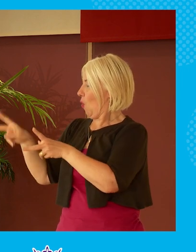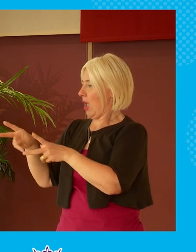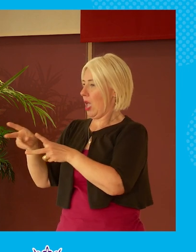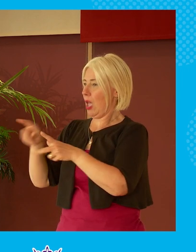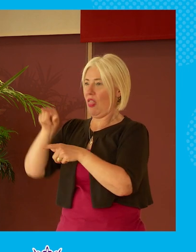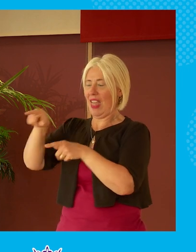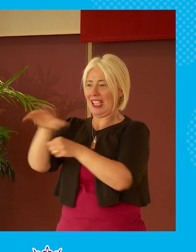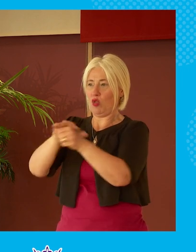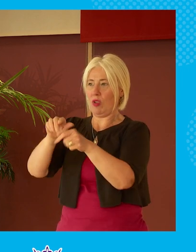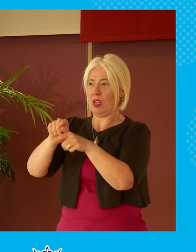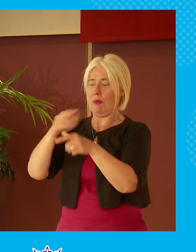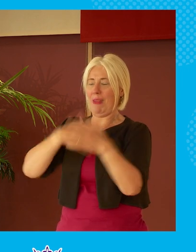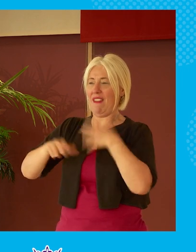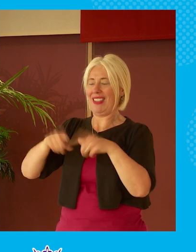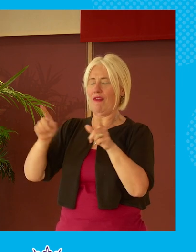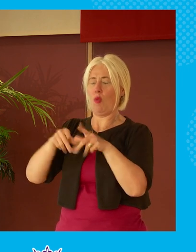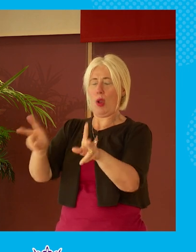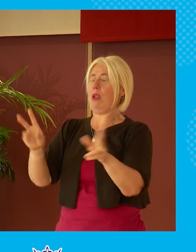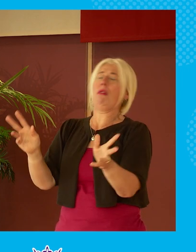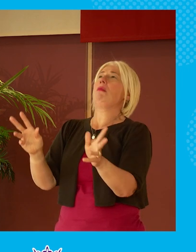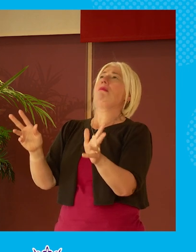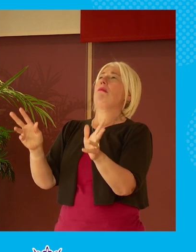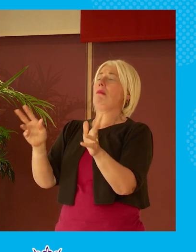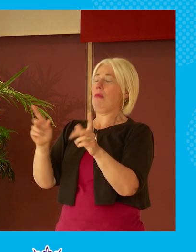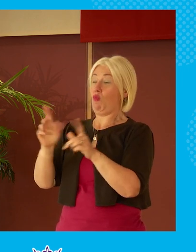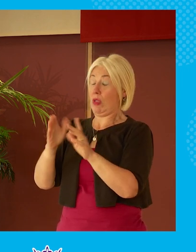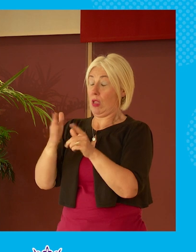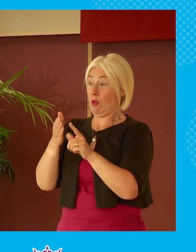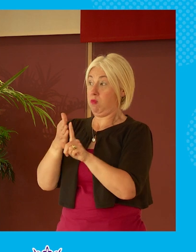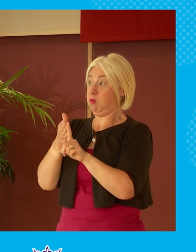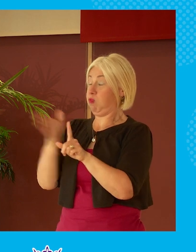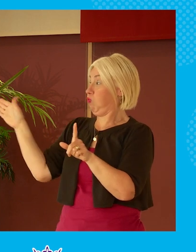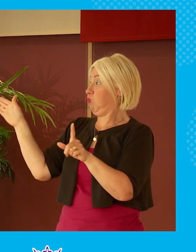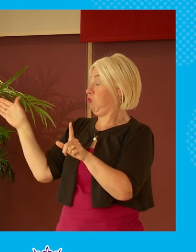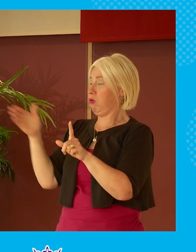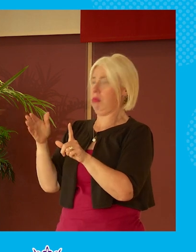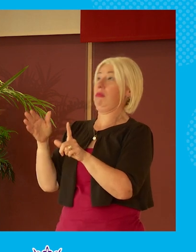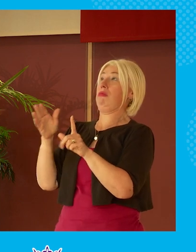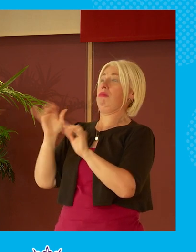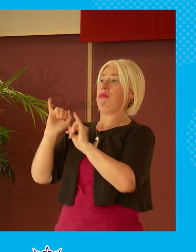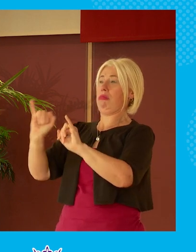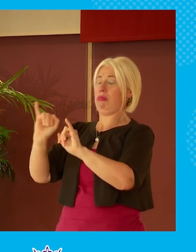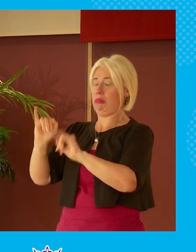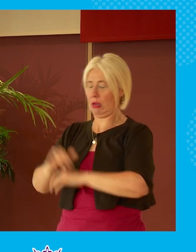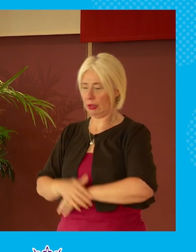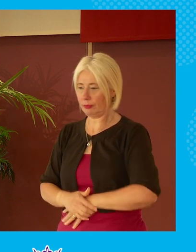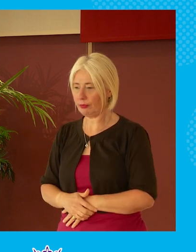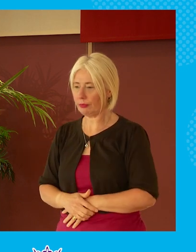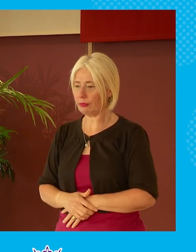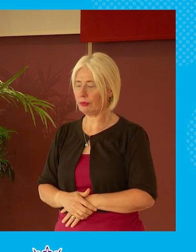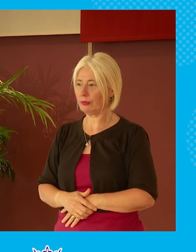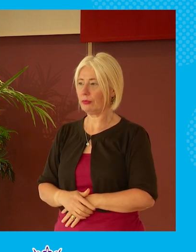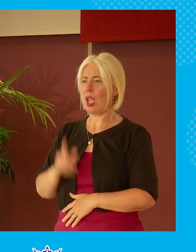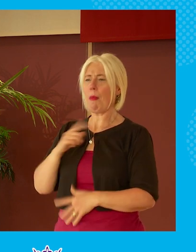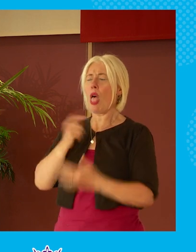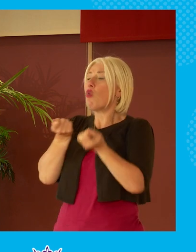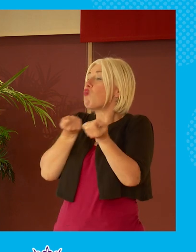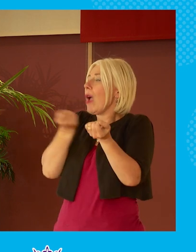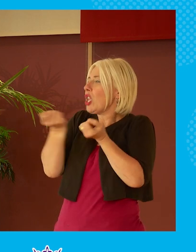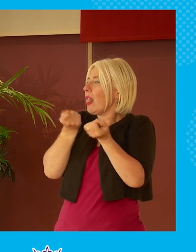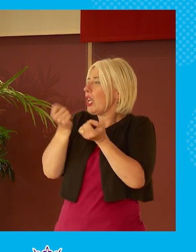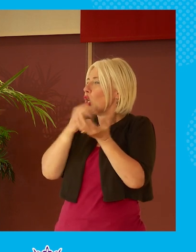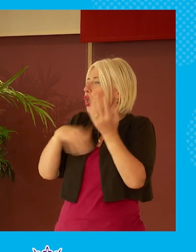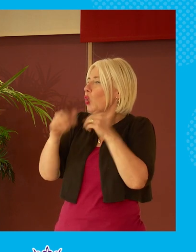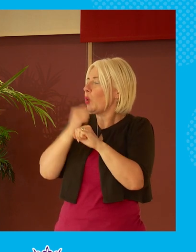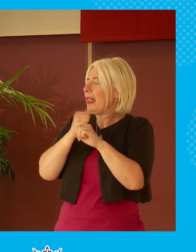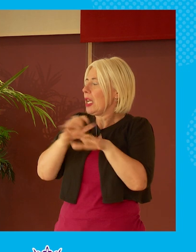your opposition you know express it in very extreme and assertive ways in terms of the in terms of the regulation it's going to be